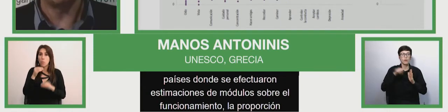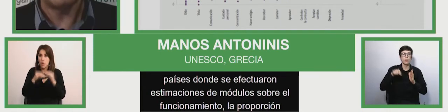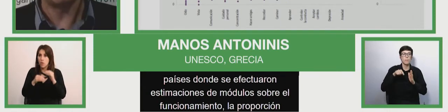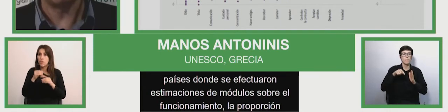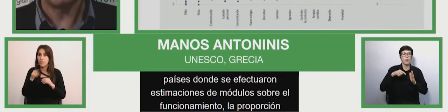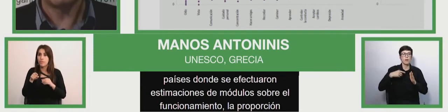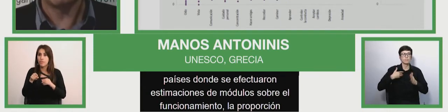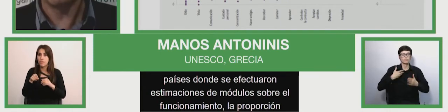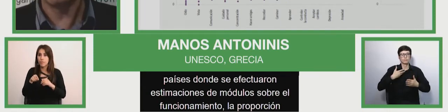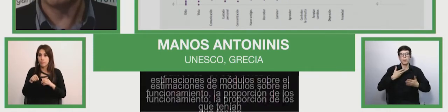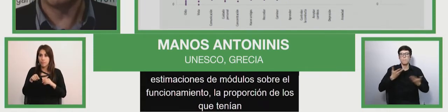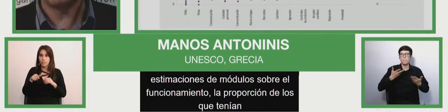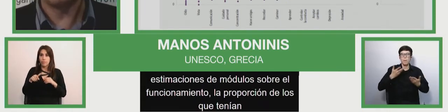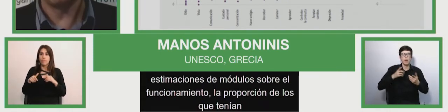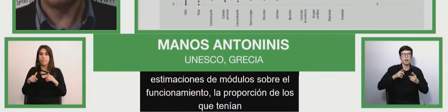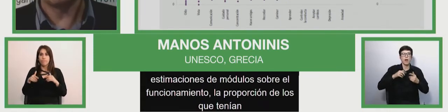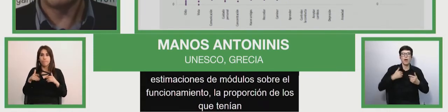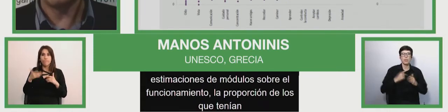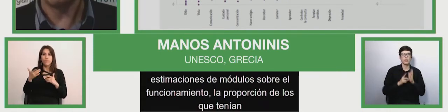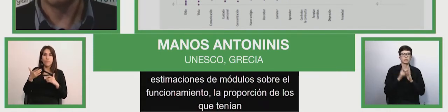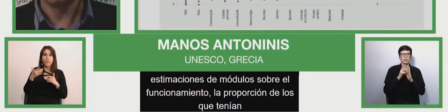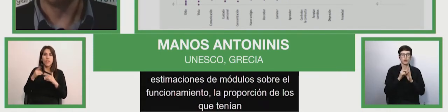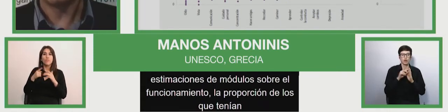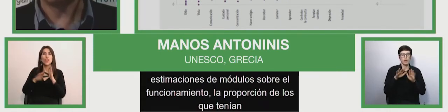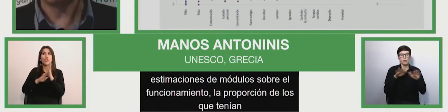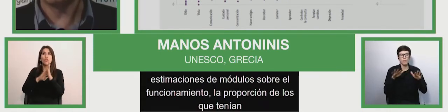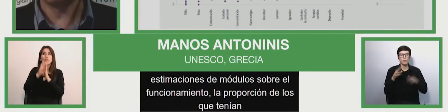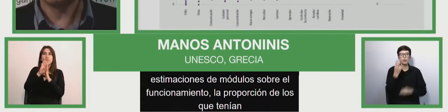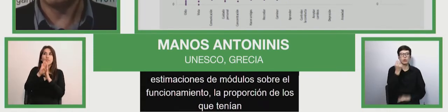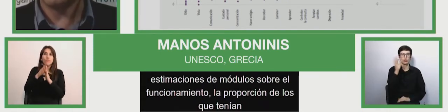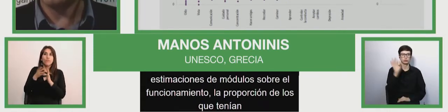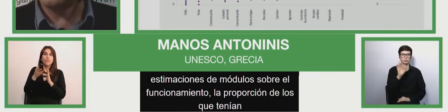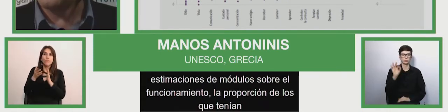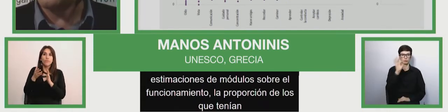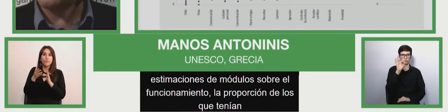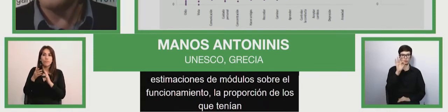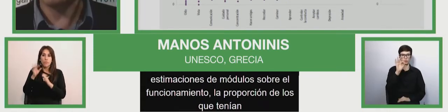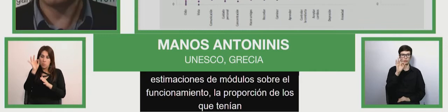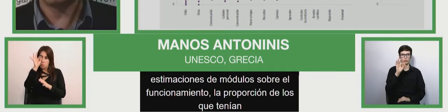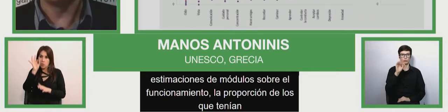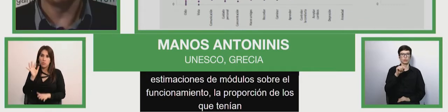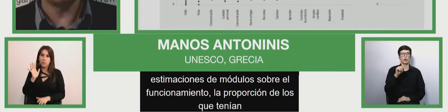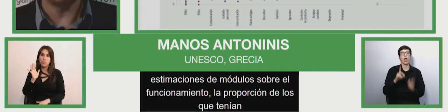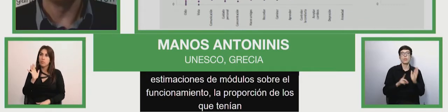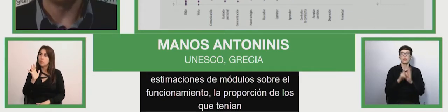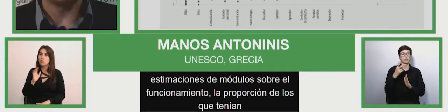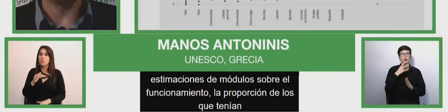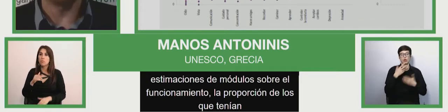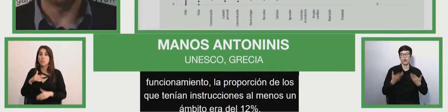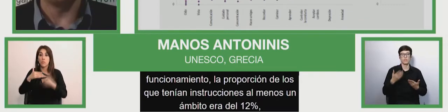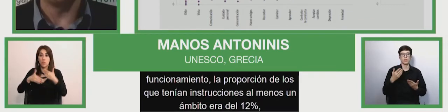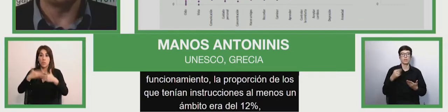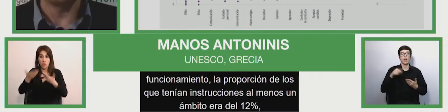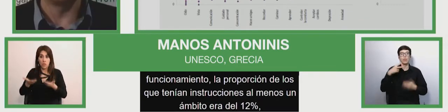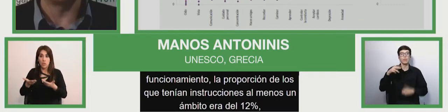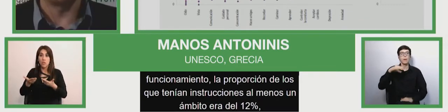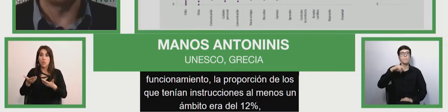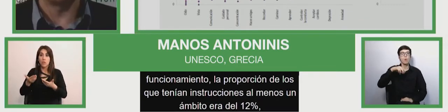12% on average, going from 6% in Mongolia to 24% in Tunis.